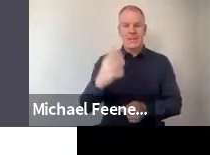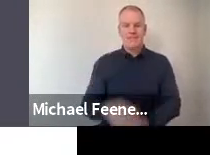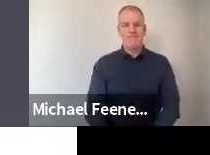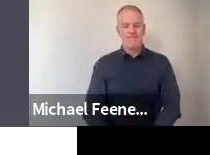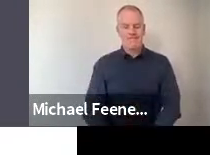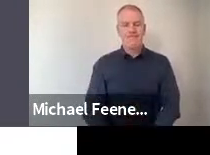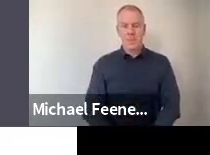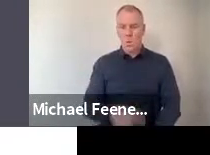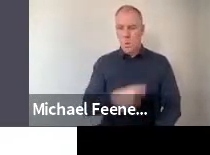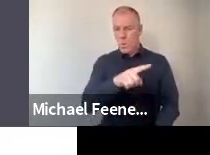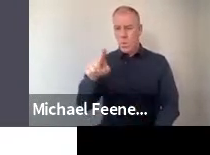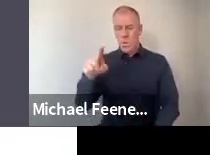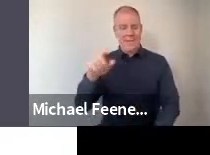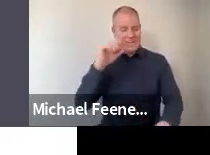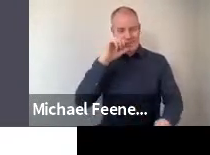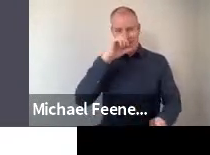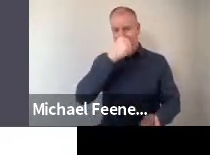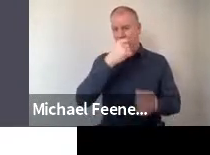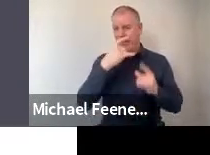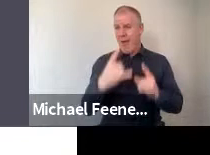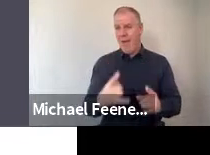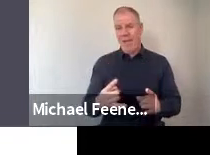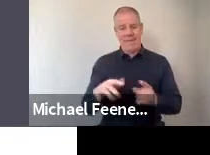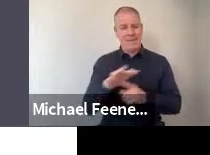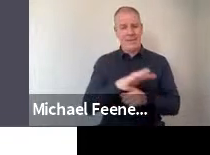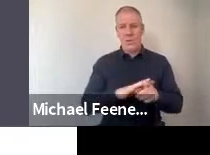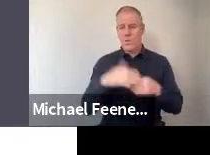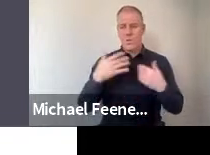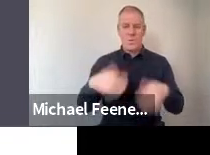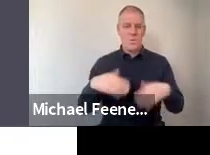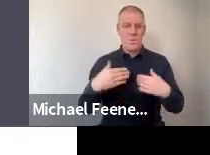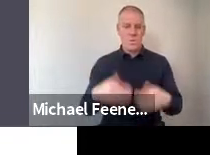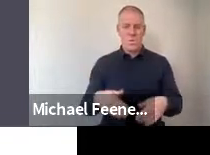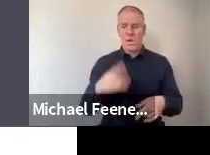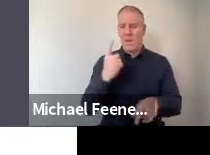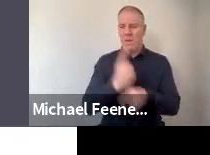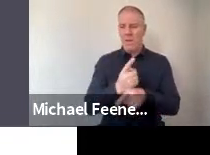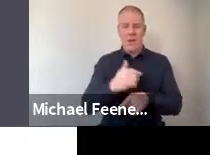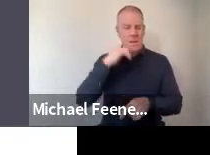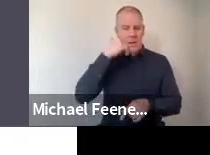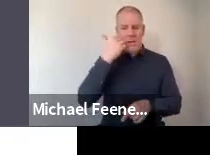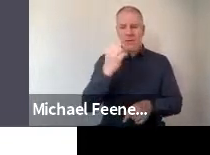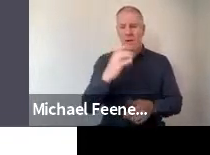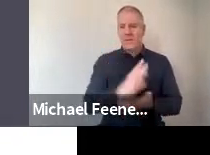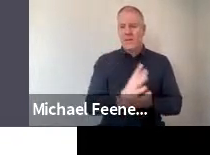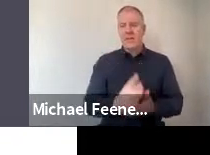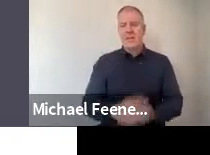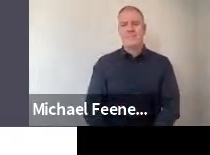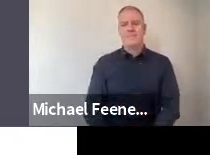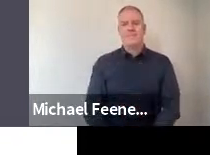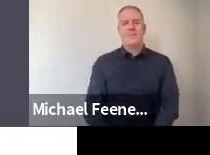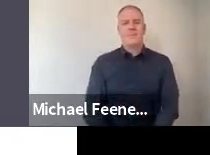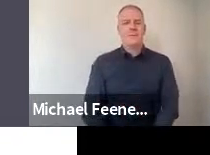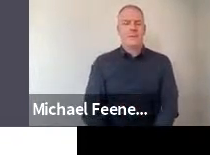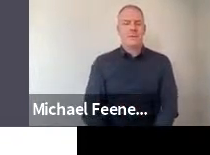So these are some very serious health-related situations that are associated with COVID-19 in Ireland.